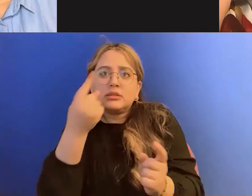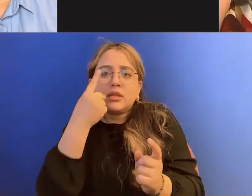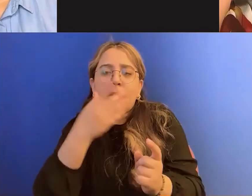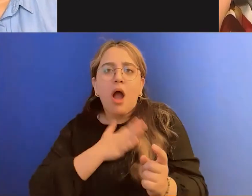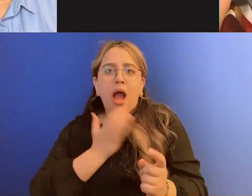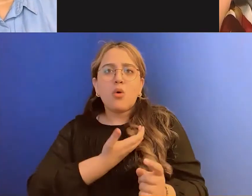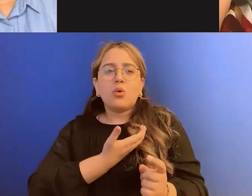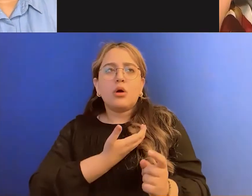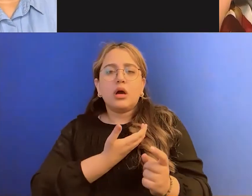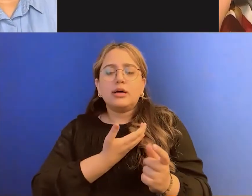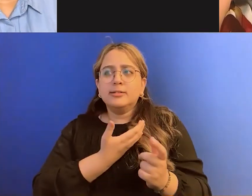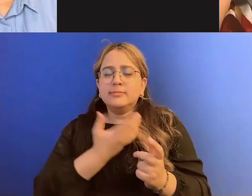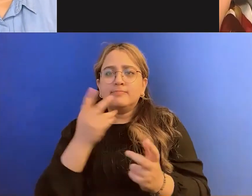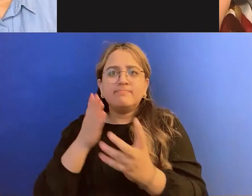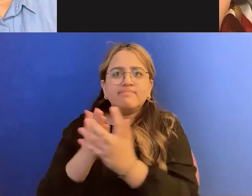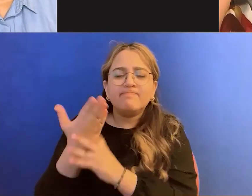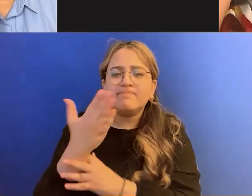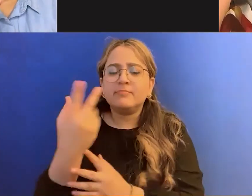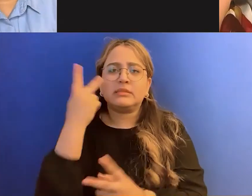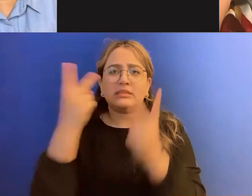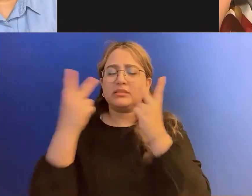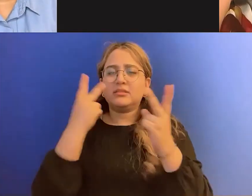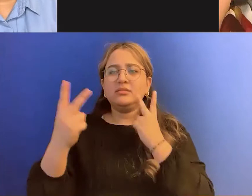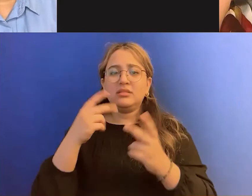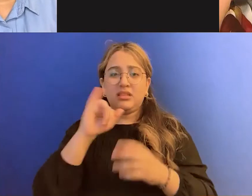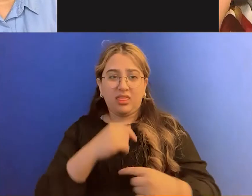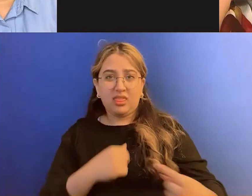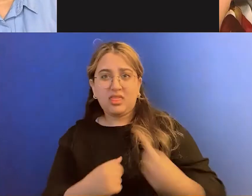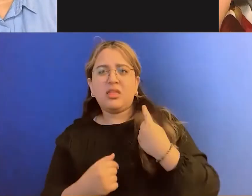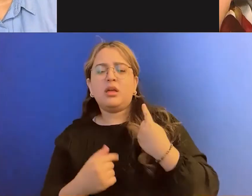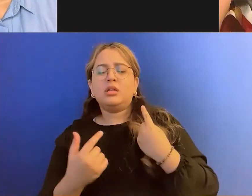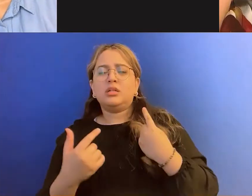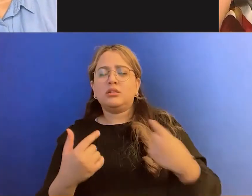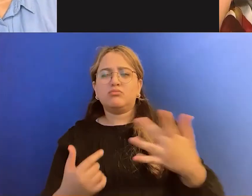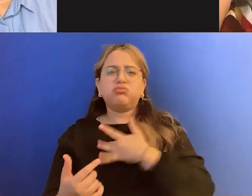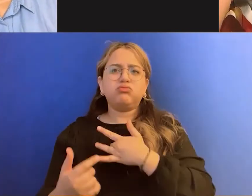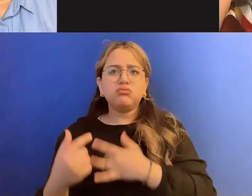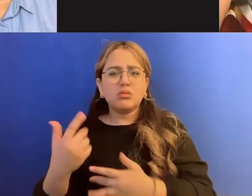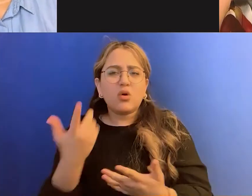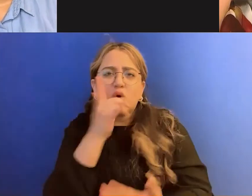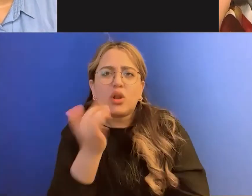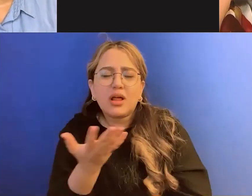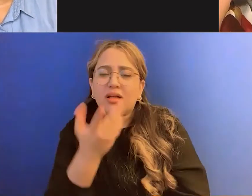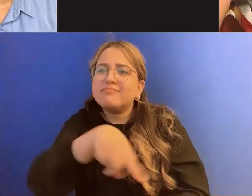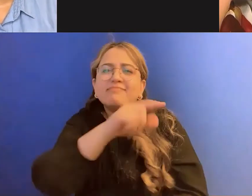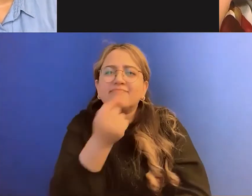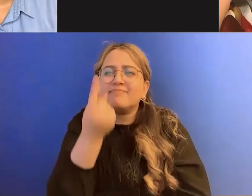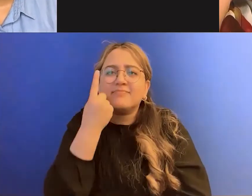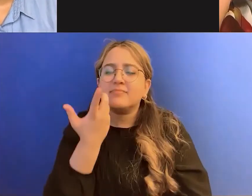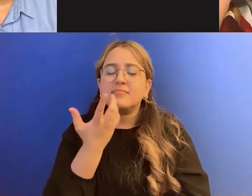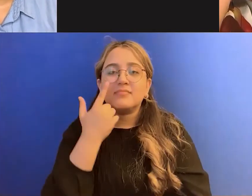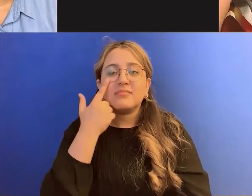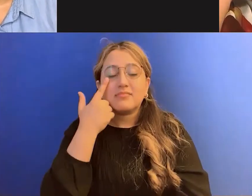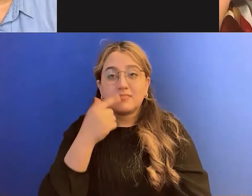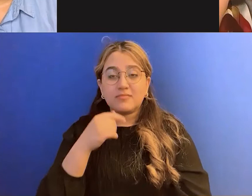insults that will get to us. Um, if we're having an off day, you know, and it's so human for you to